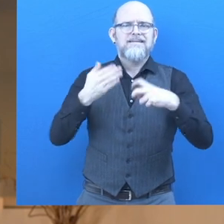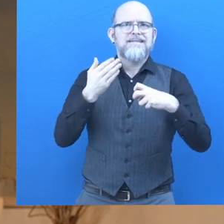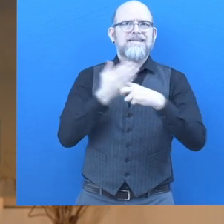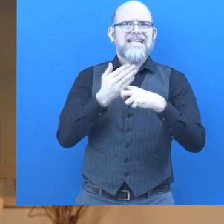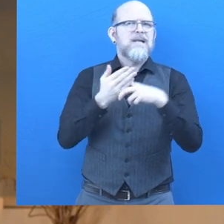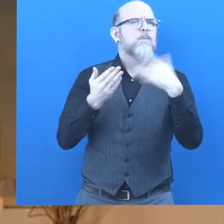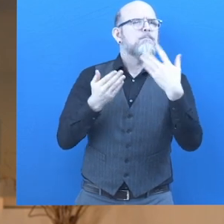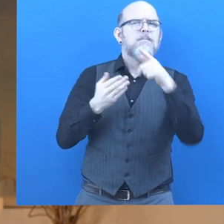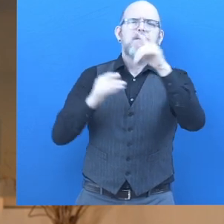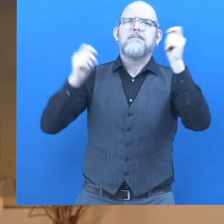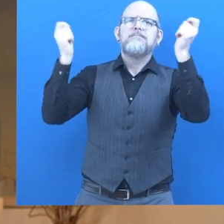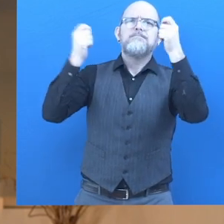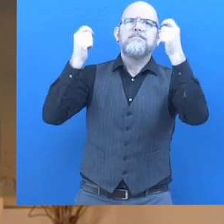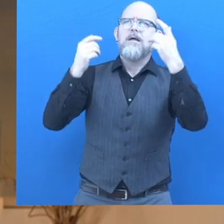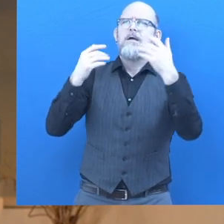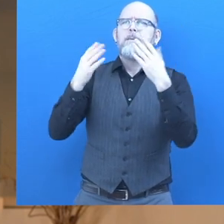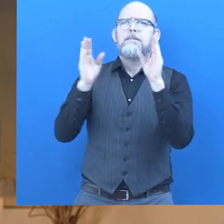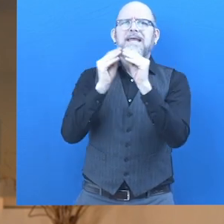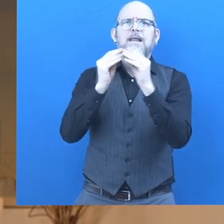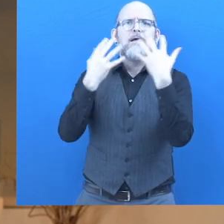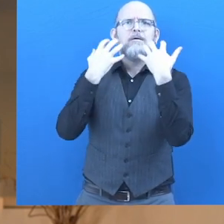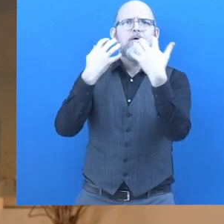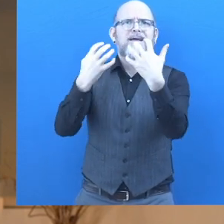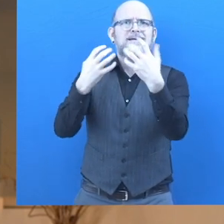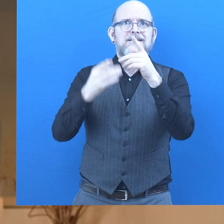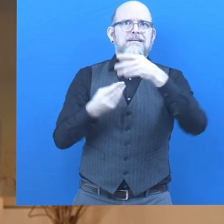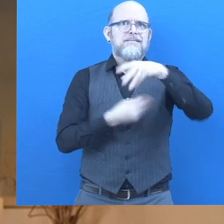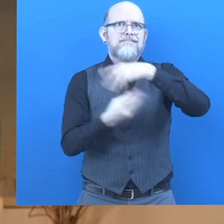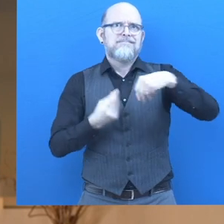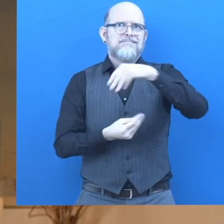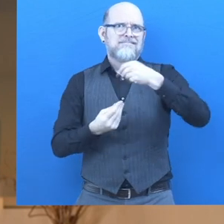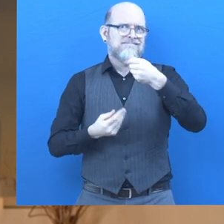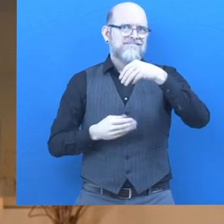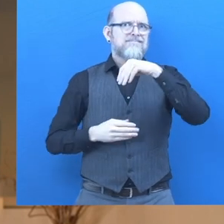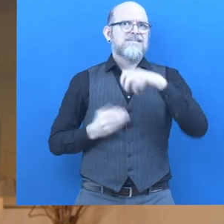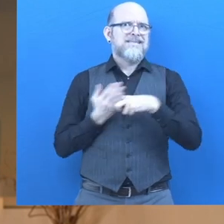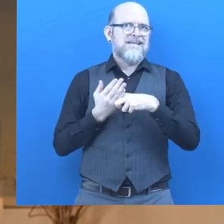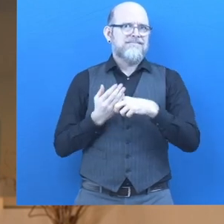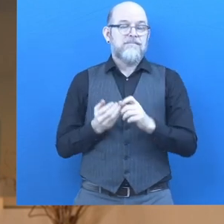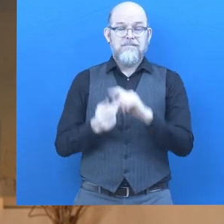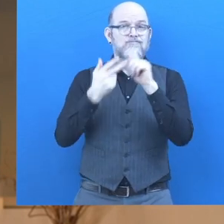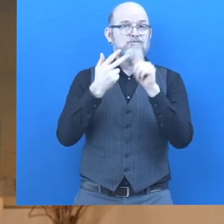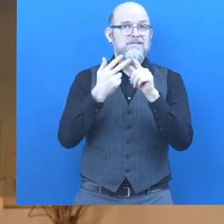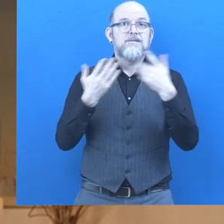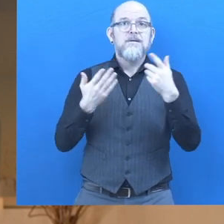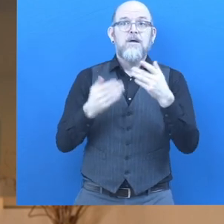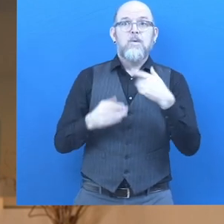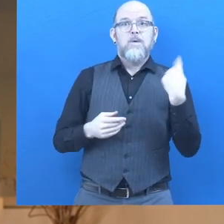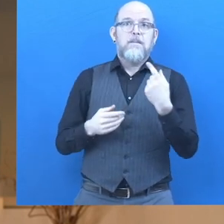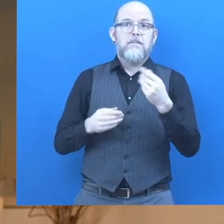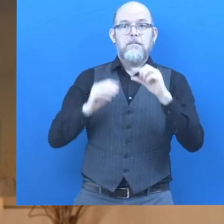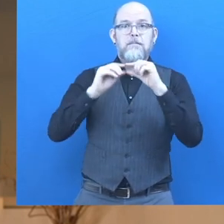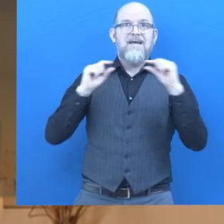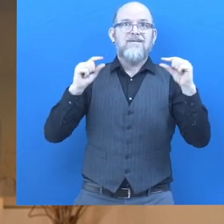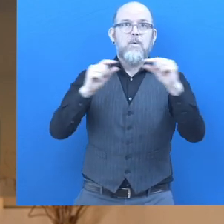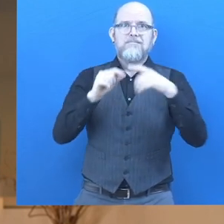for our events and conferences. Third, we are actually developing a